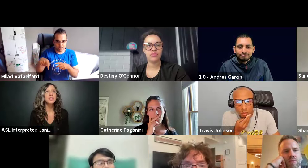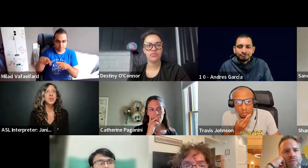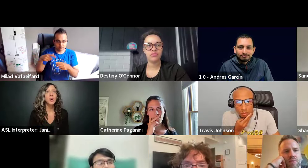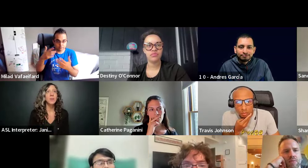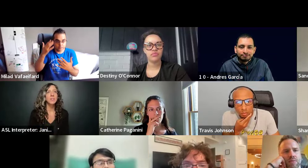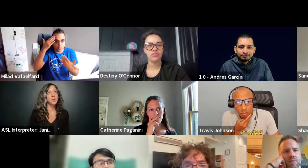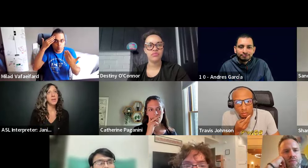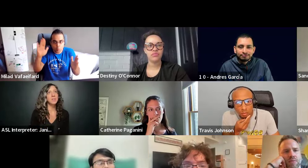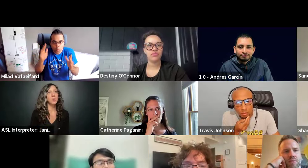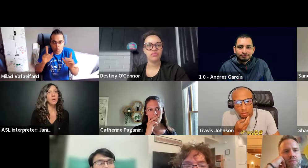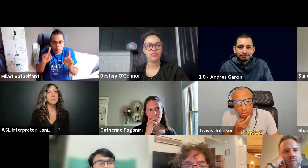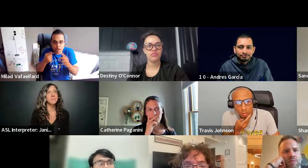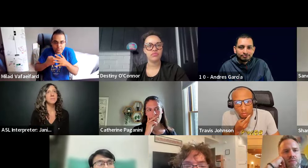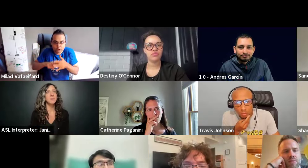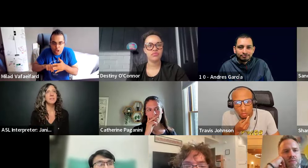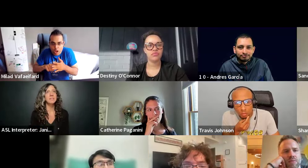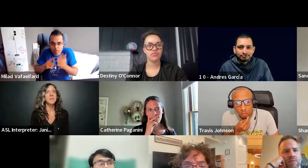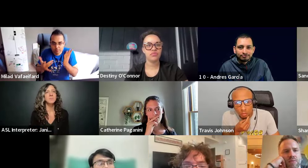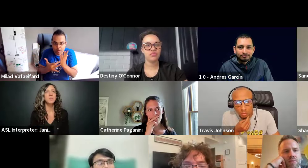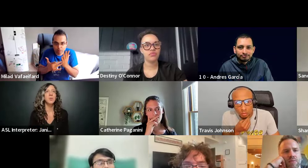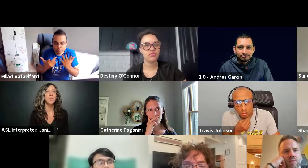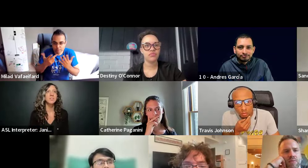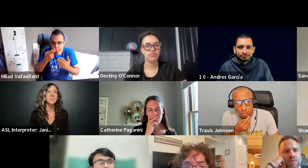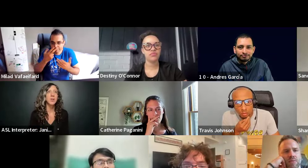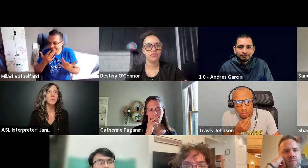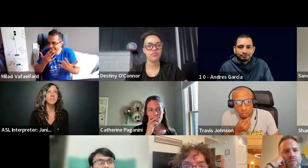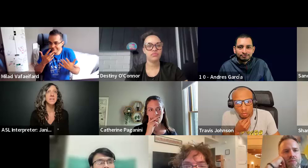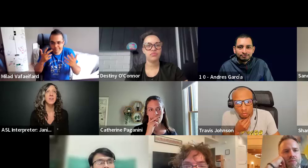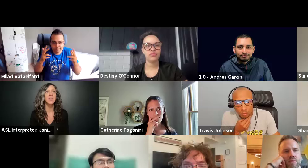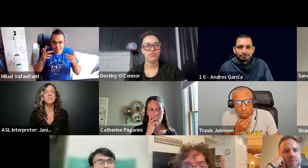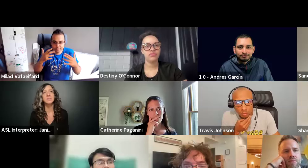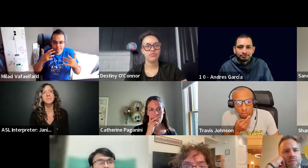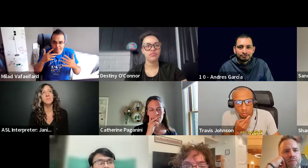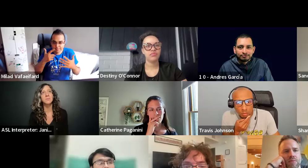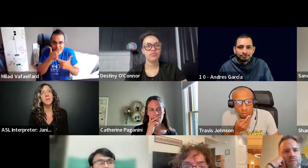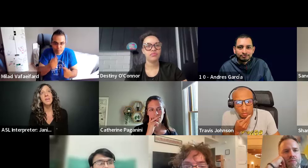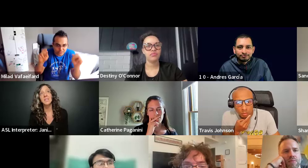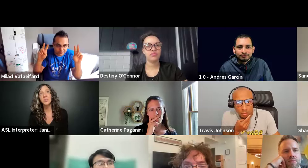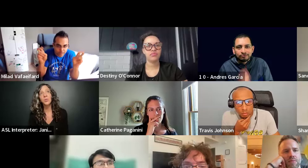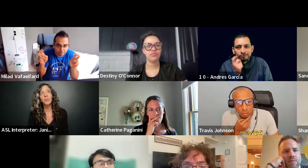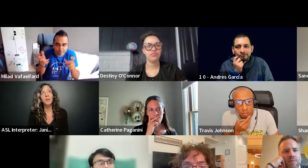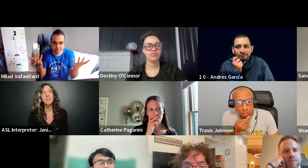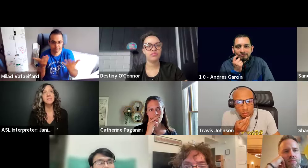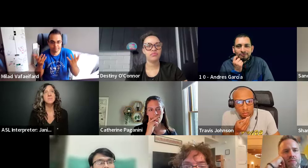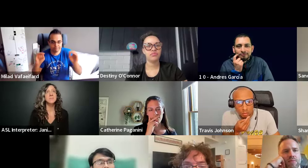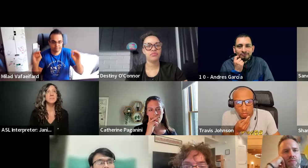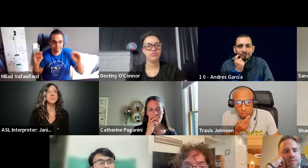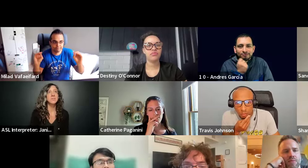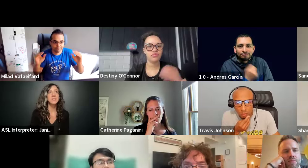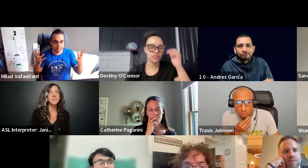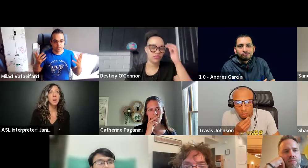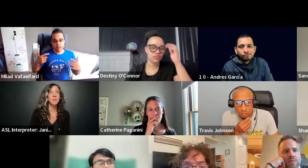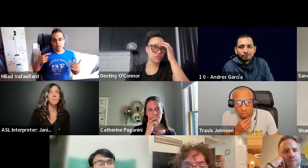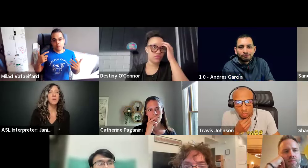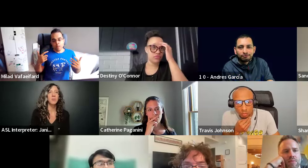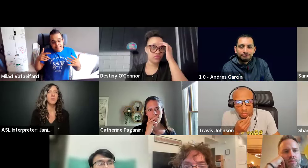really show it, showcase our work sometimes, because sometimes we don't know where to start with the technology. Sometimes it's new for us. Sometimes it's an